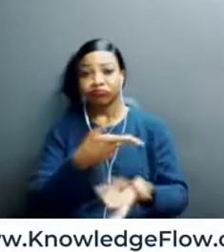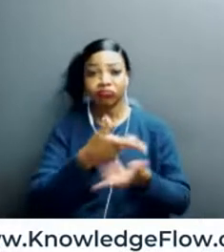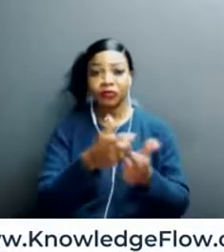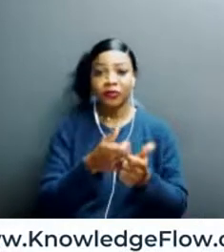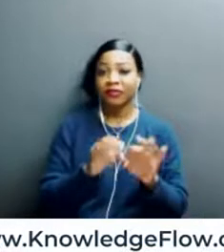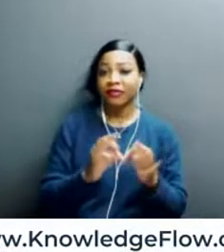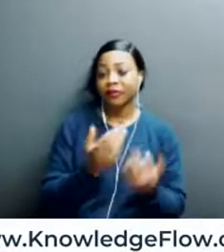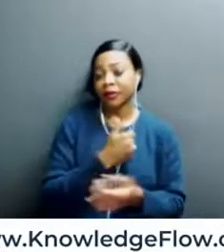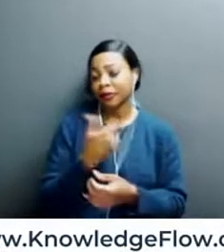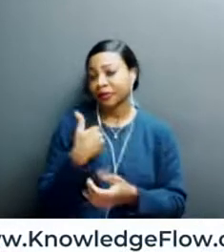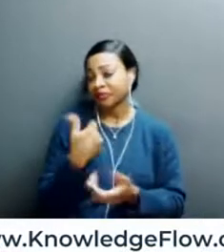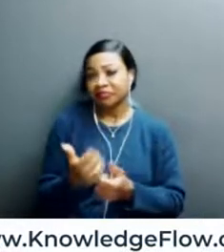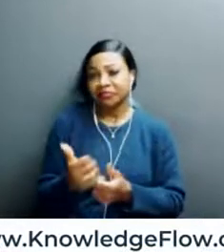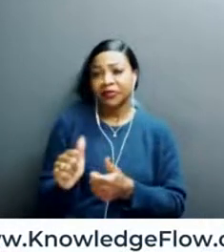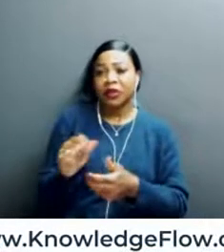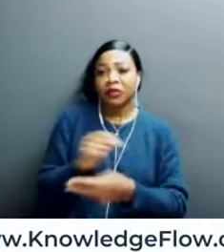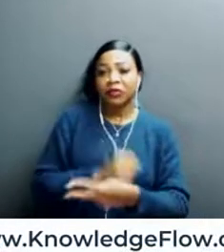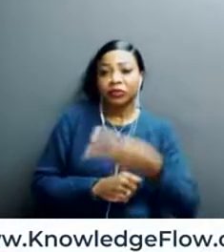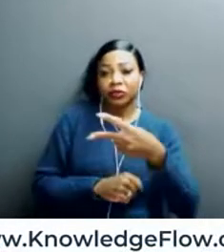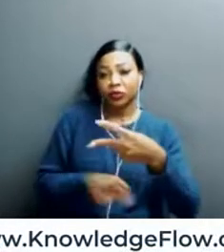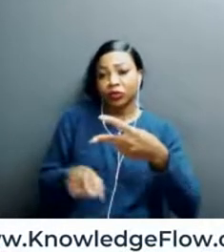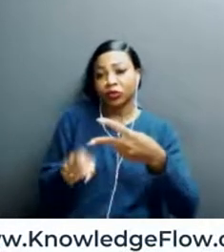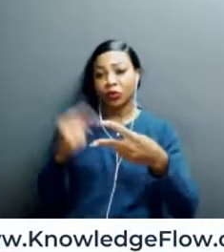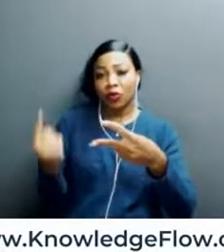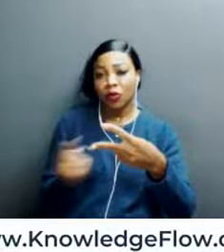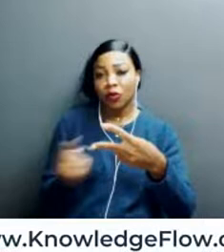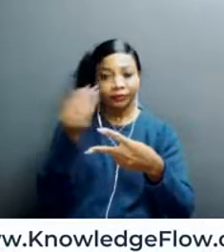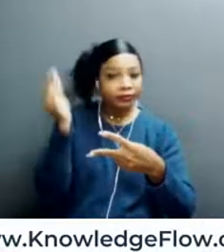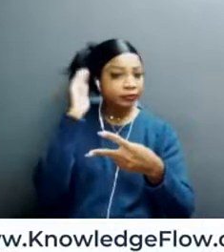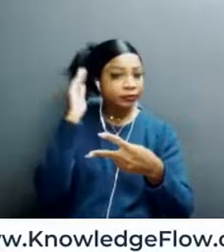instance? What are the top few things they should always keep in mind?